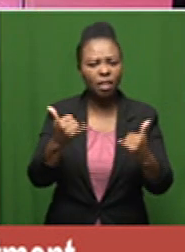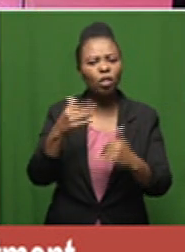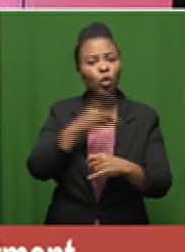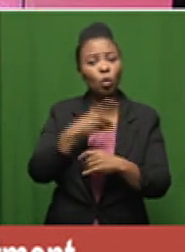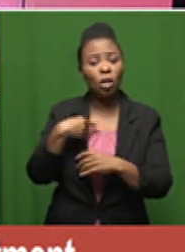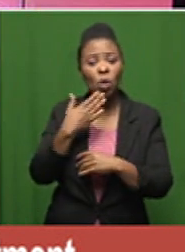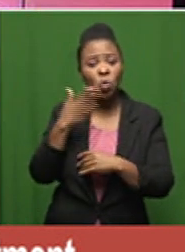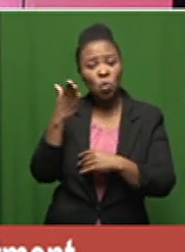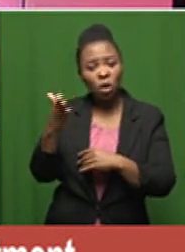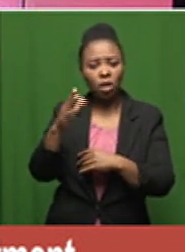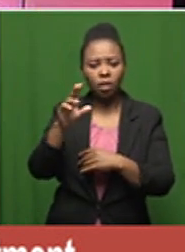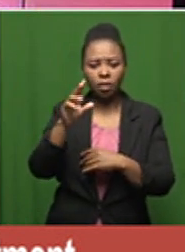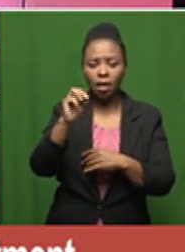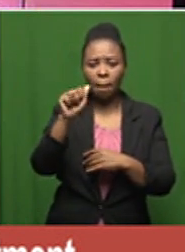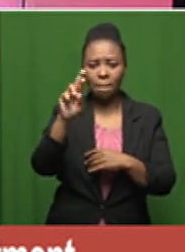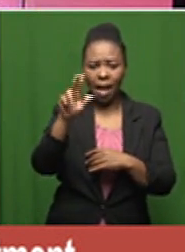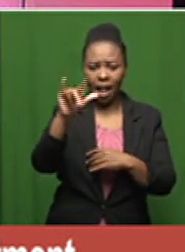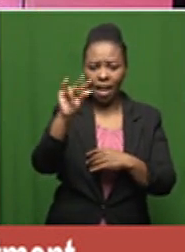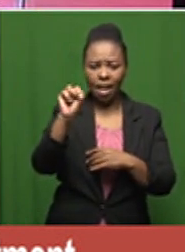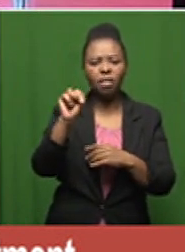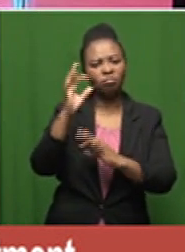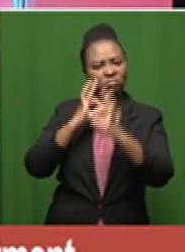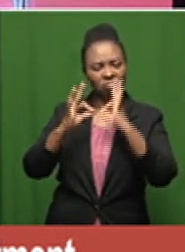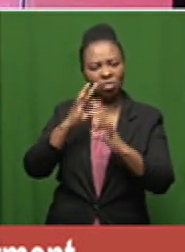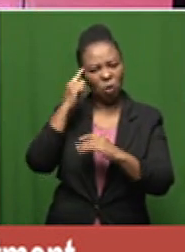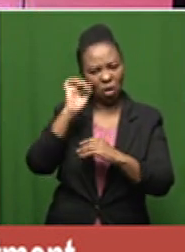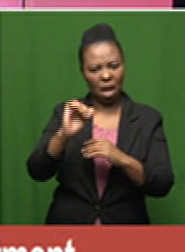marlin mckay about that and get his thoughts